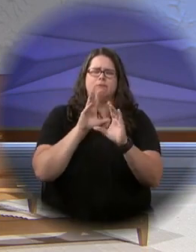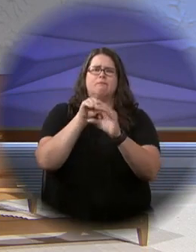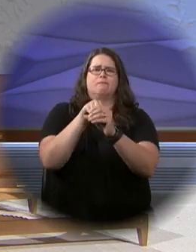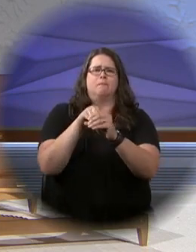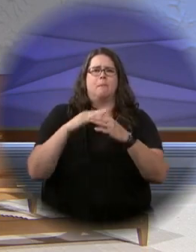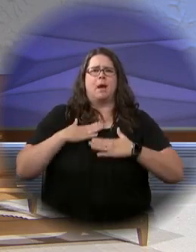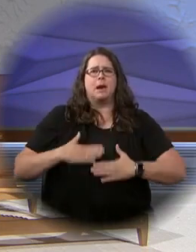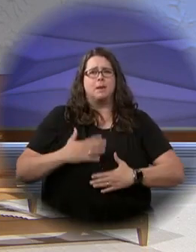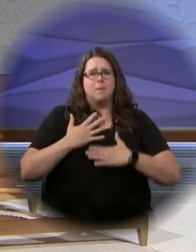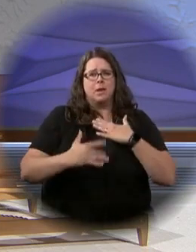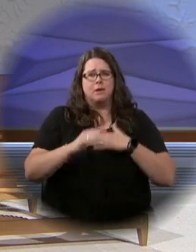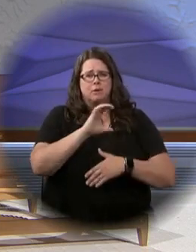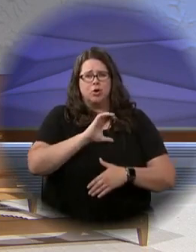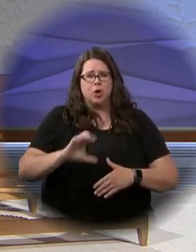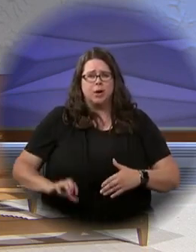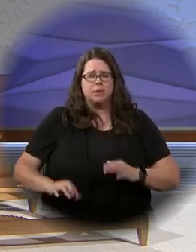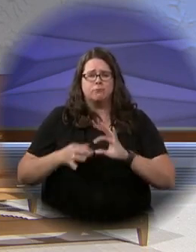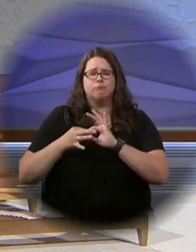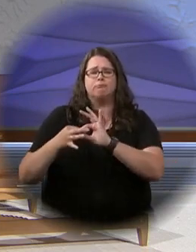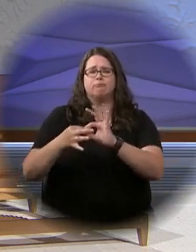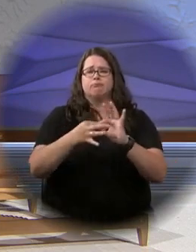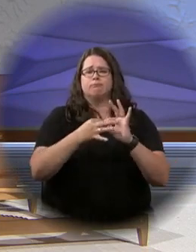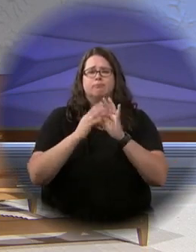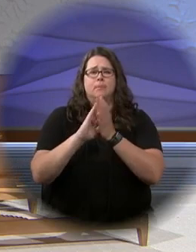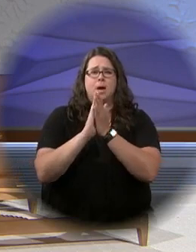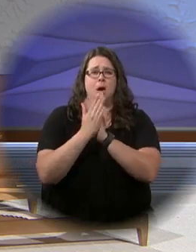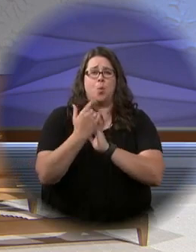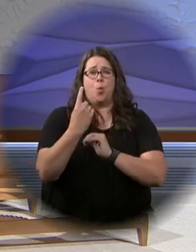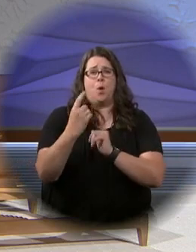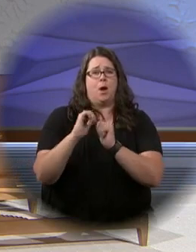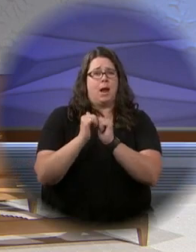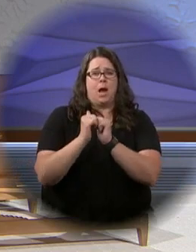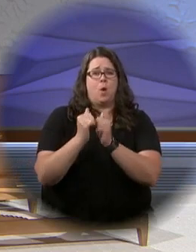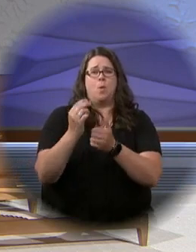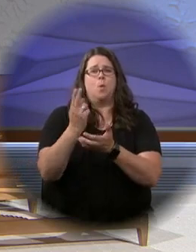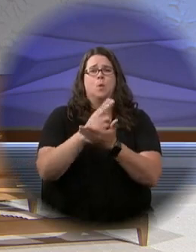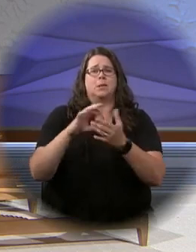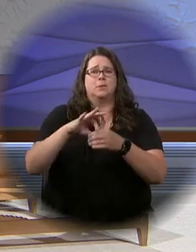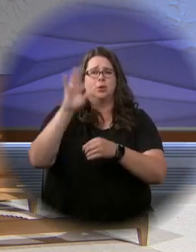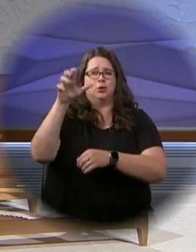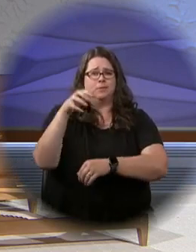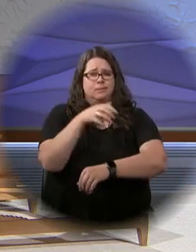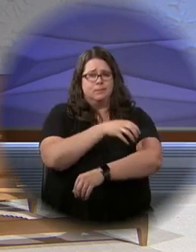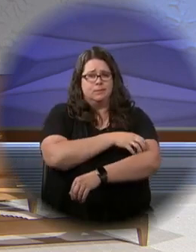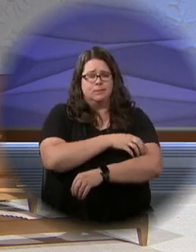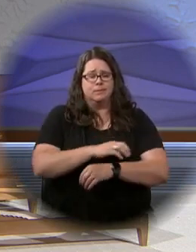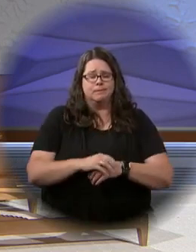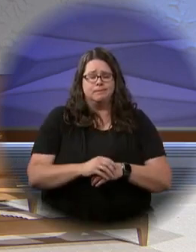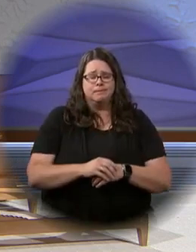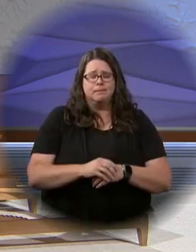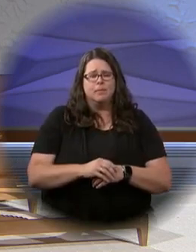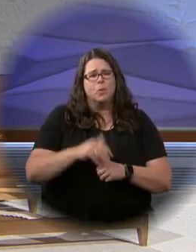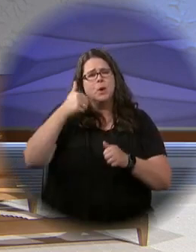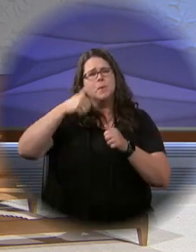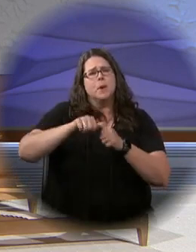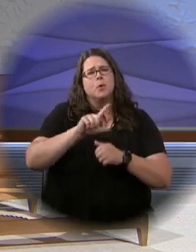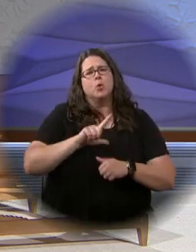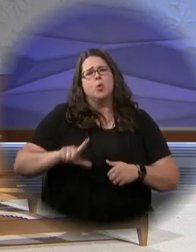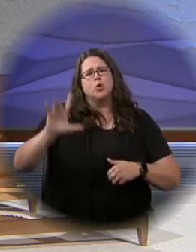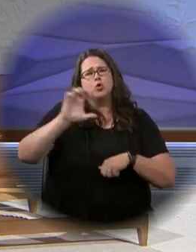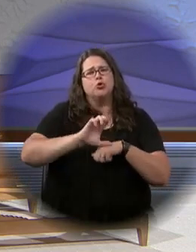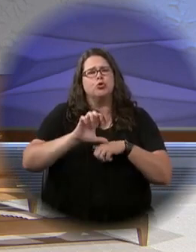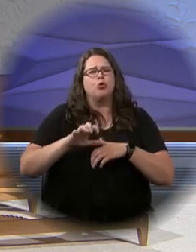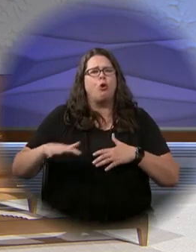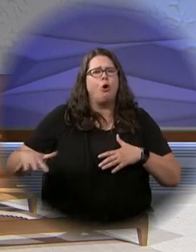partaking of the body and blood of Christ, we may be brought together in the unity of the Holy Spirit. Remember, Lord, your